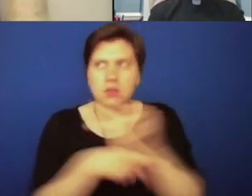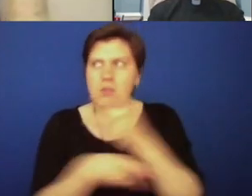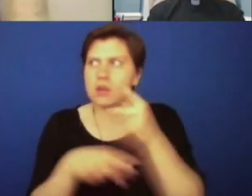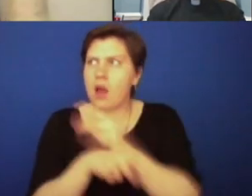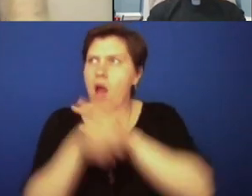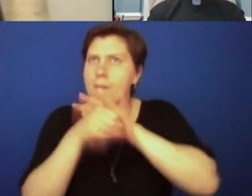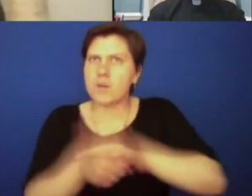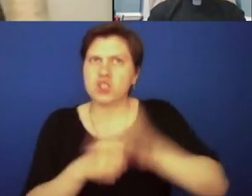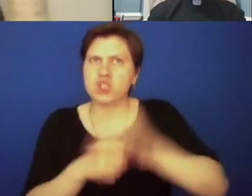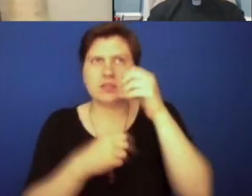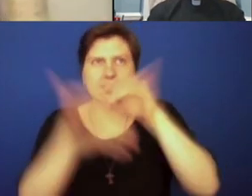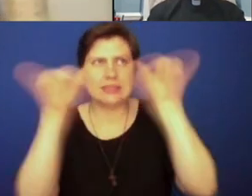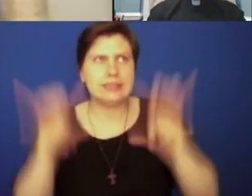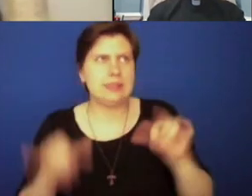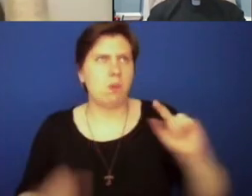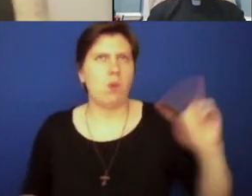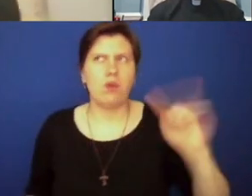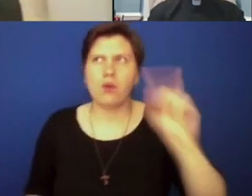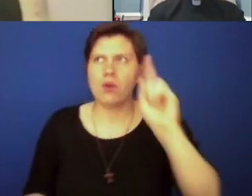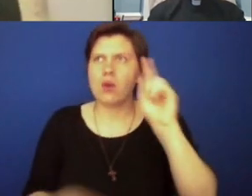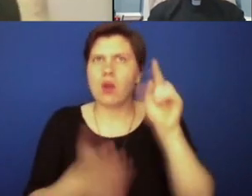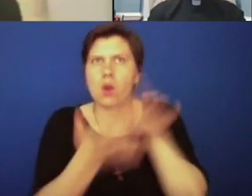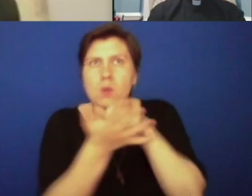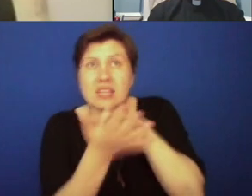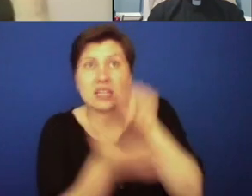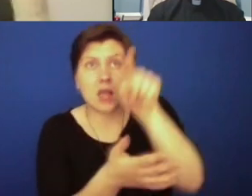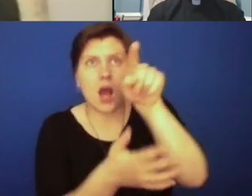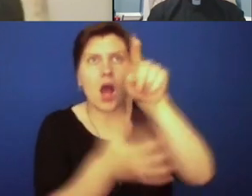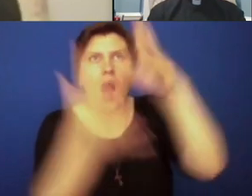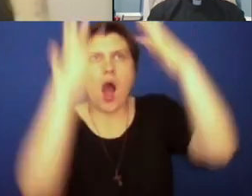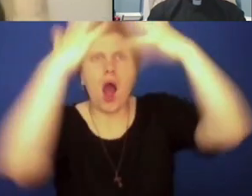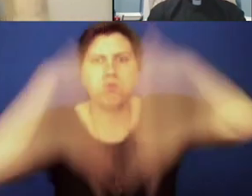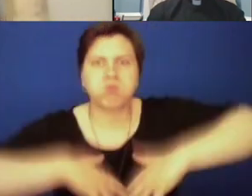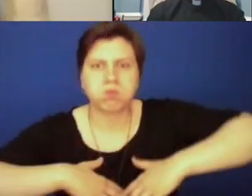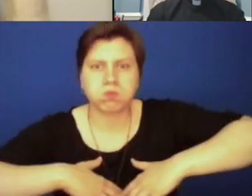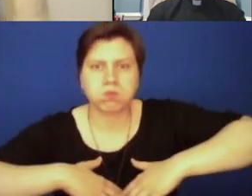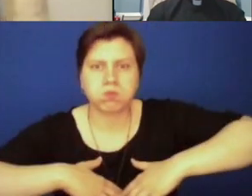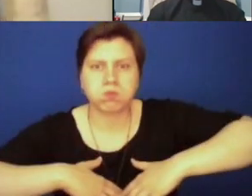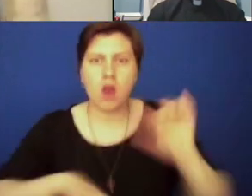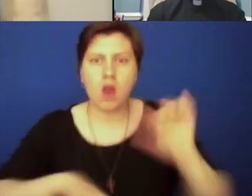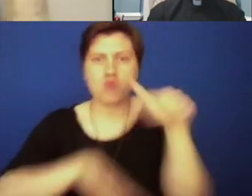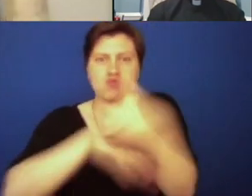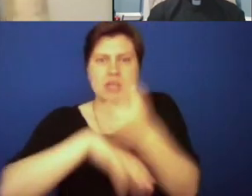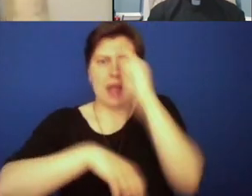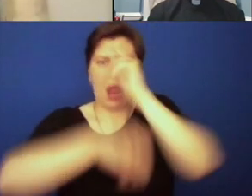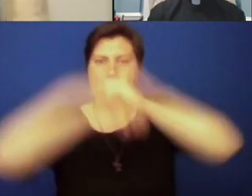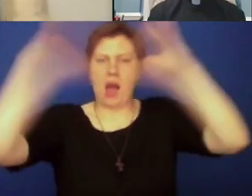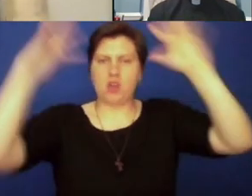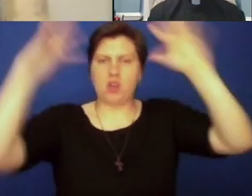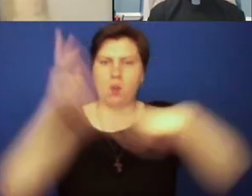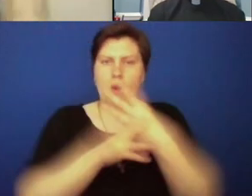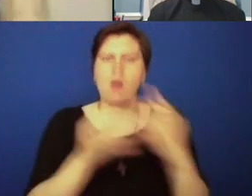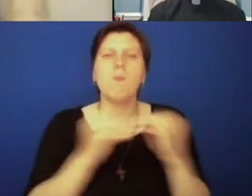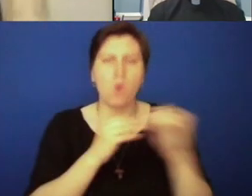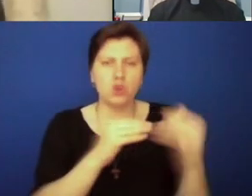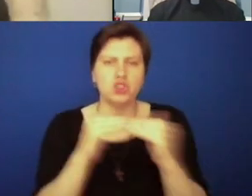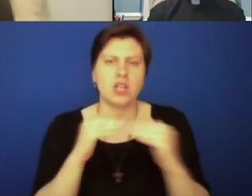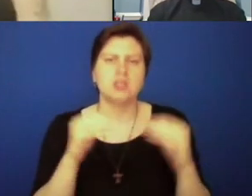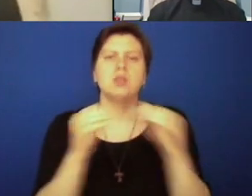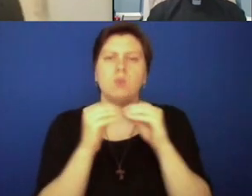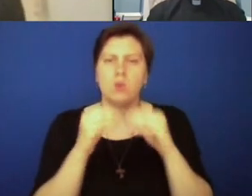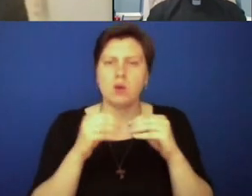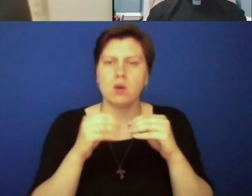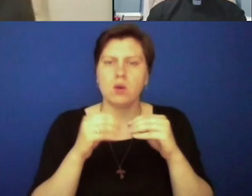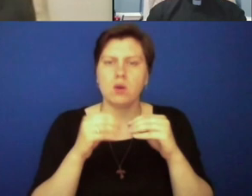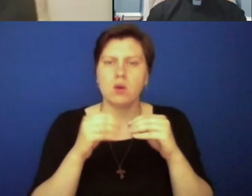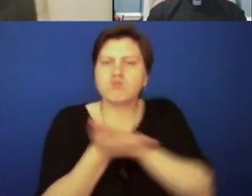systems of oppression are, find the weaknesses in there, knock them down, and reimagine the world to be more just and humane. So one of the things that we try